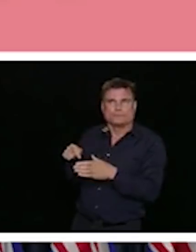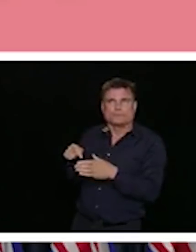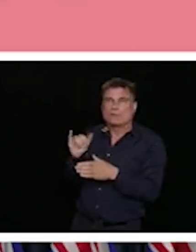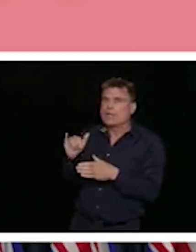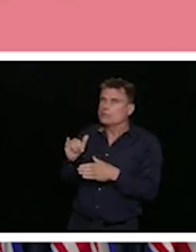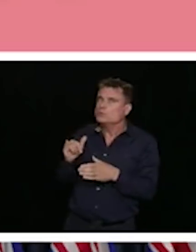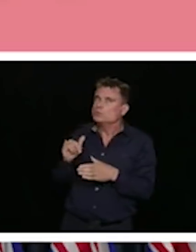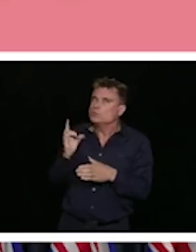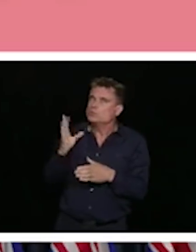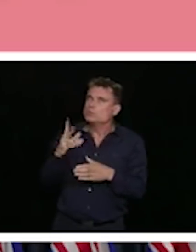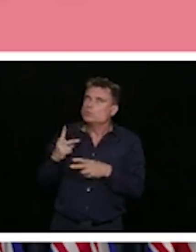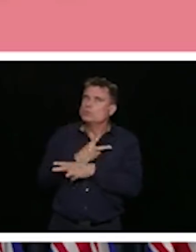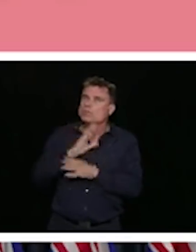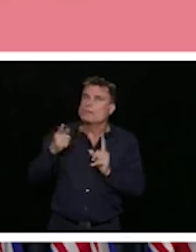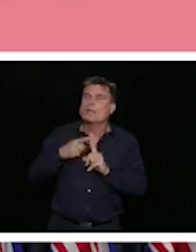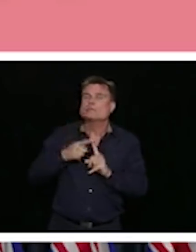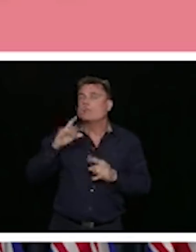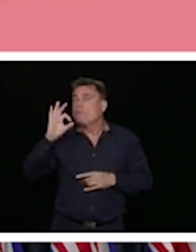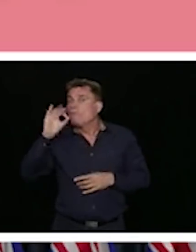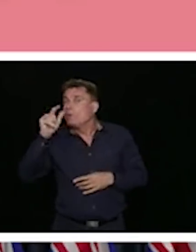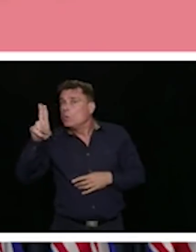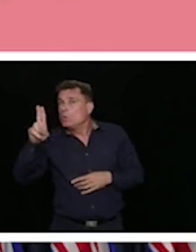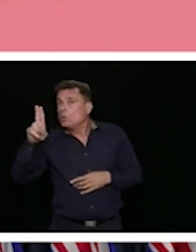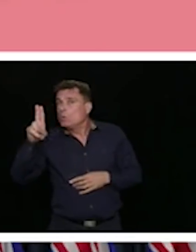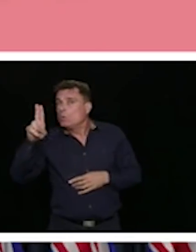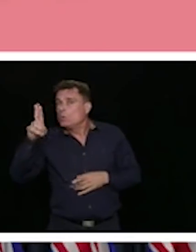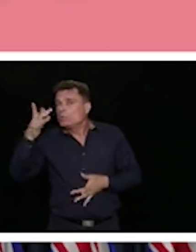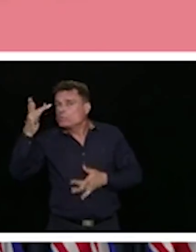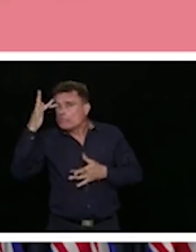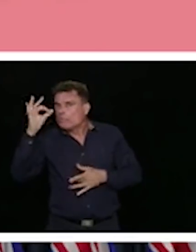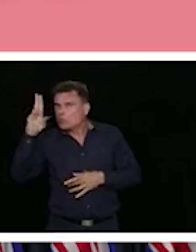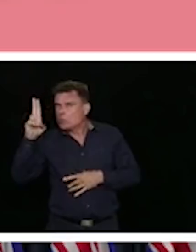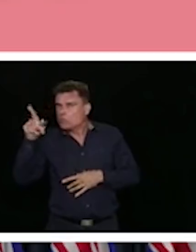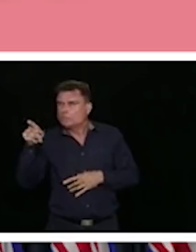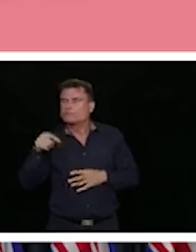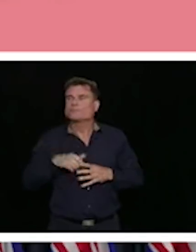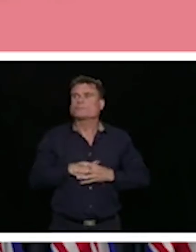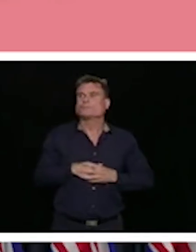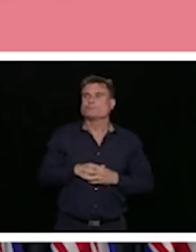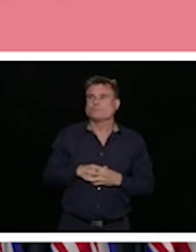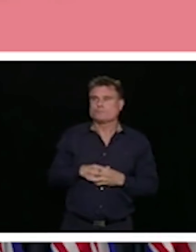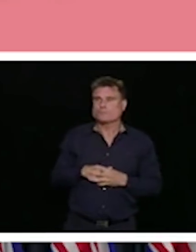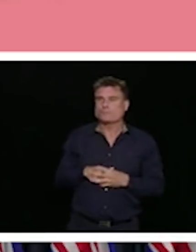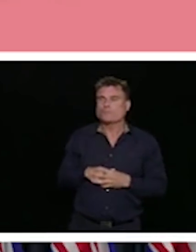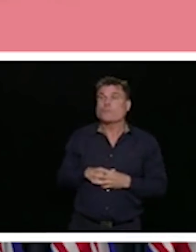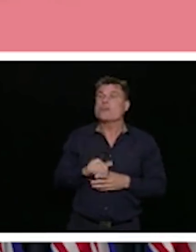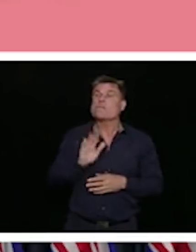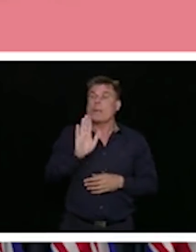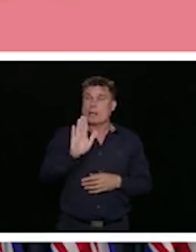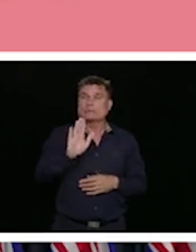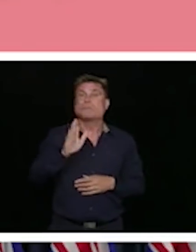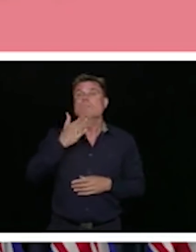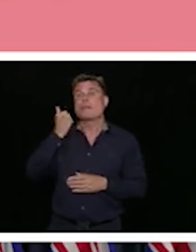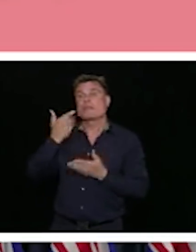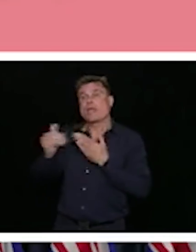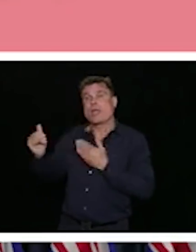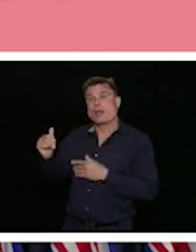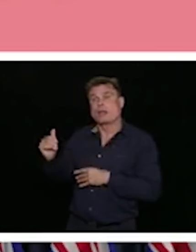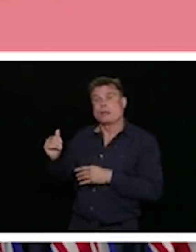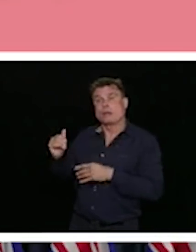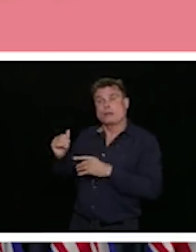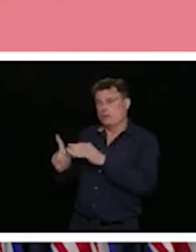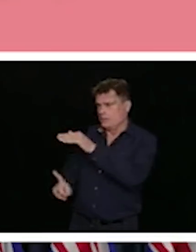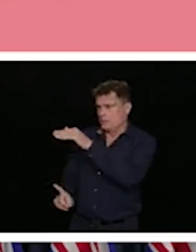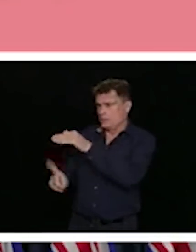When we look at our outbreaks. And so we've had outbreaks that have occurred in healthcare settings, both long-term care, assisted living, but